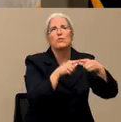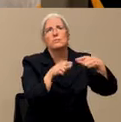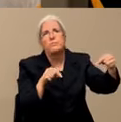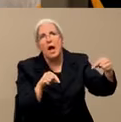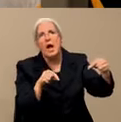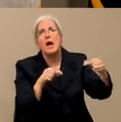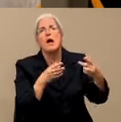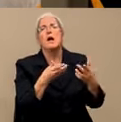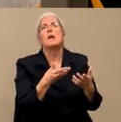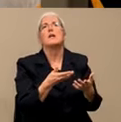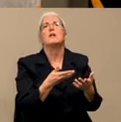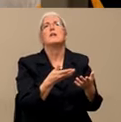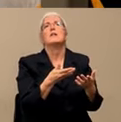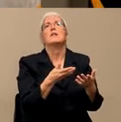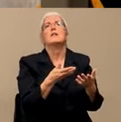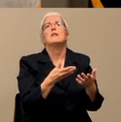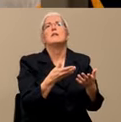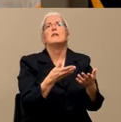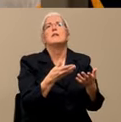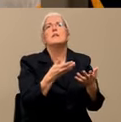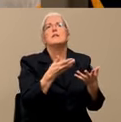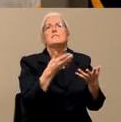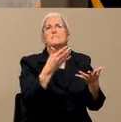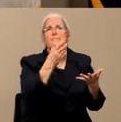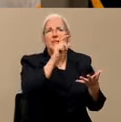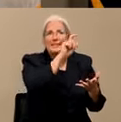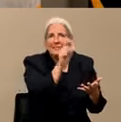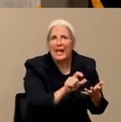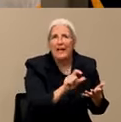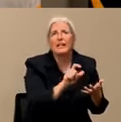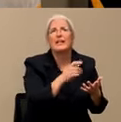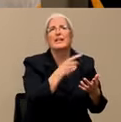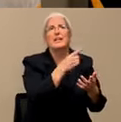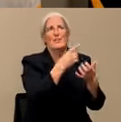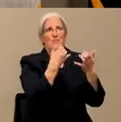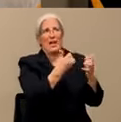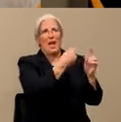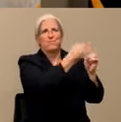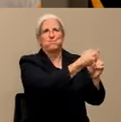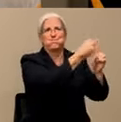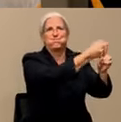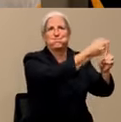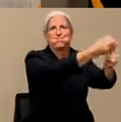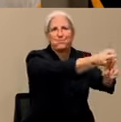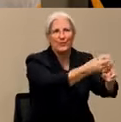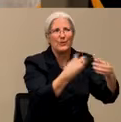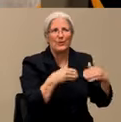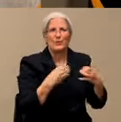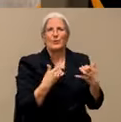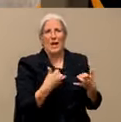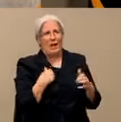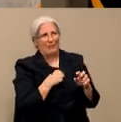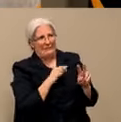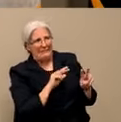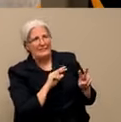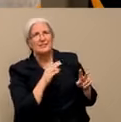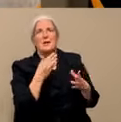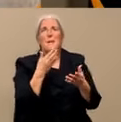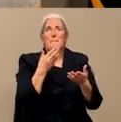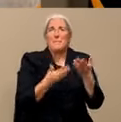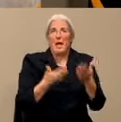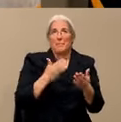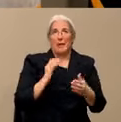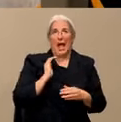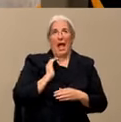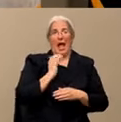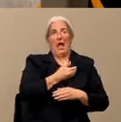Italy right now, it probably to have our peak and come down and